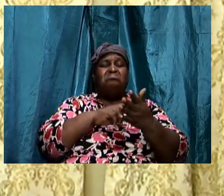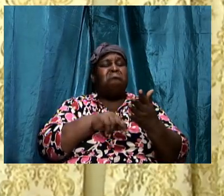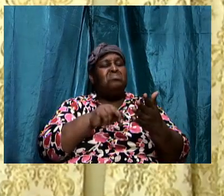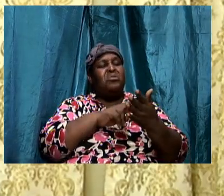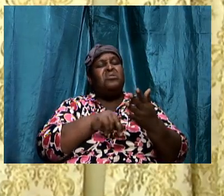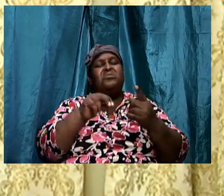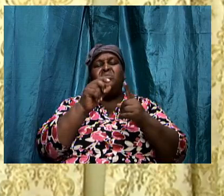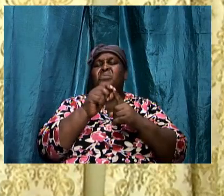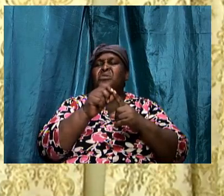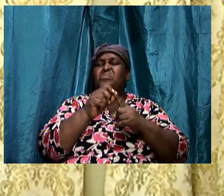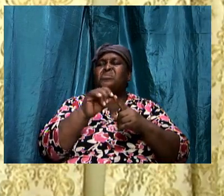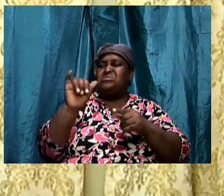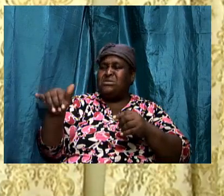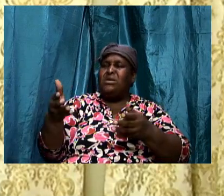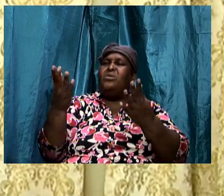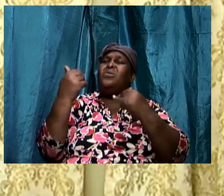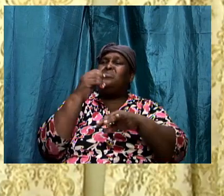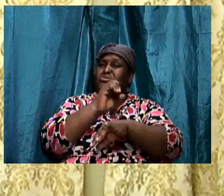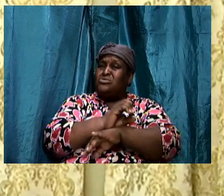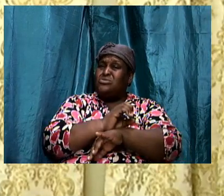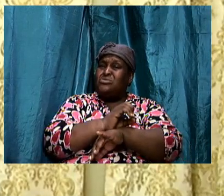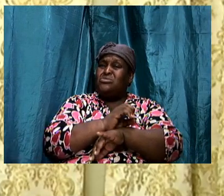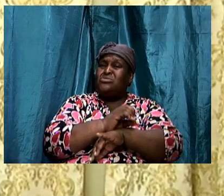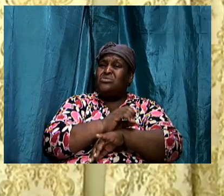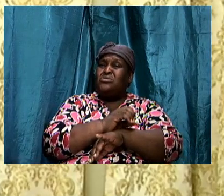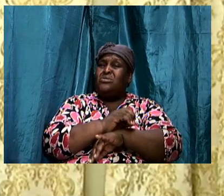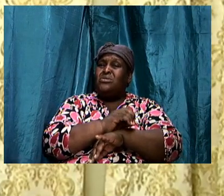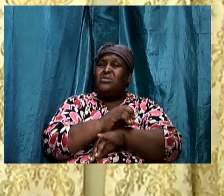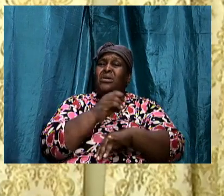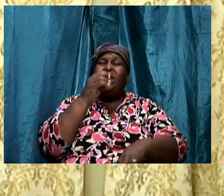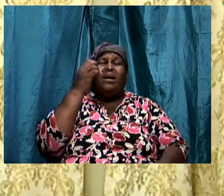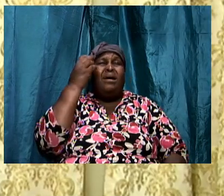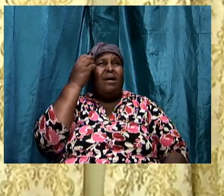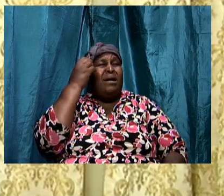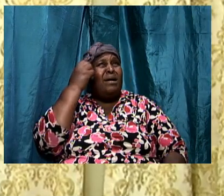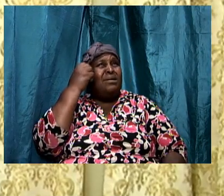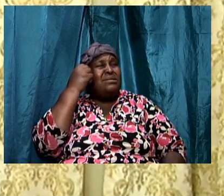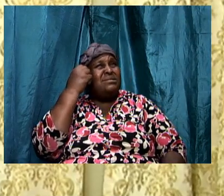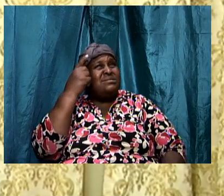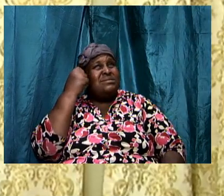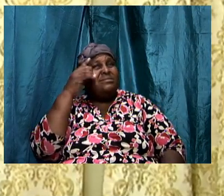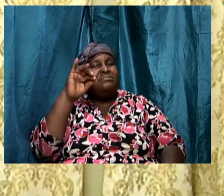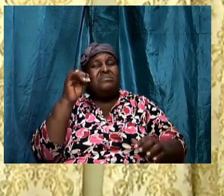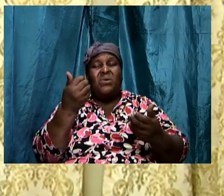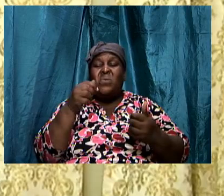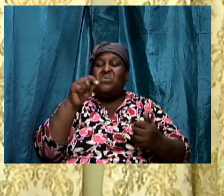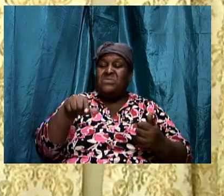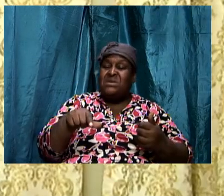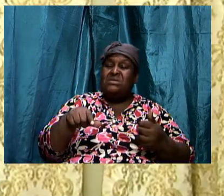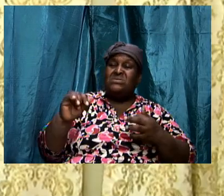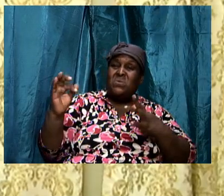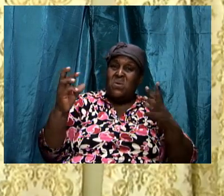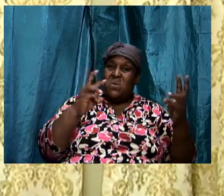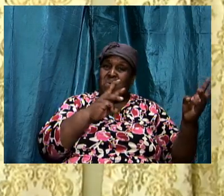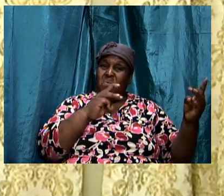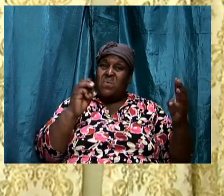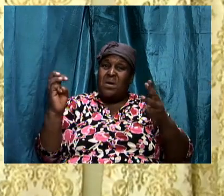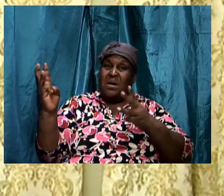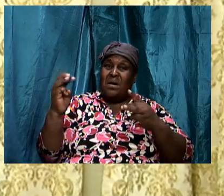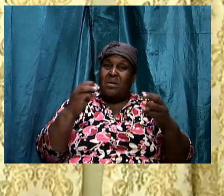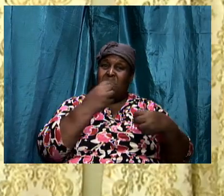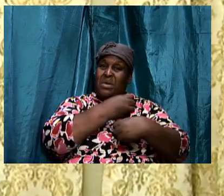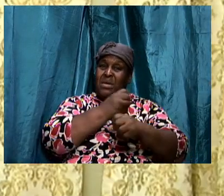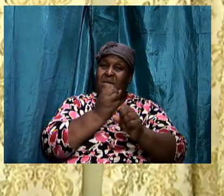because i am going to tell you this understand how this battle is set up the adversary is going to